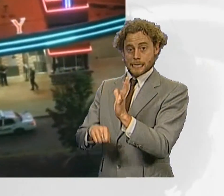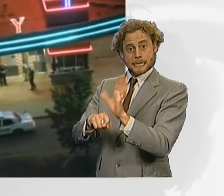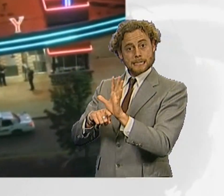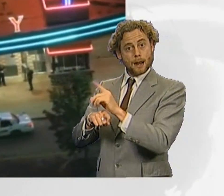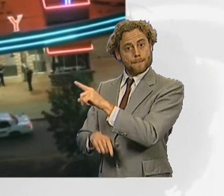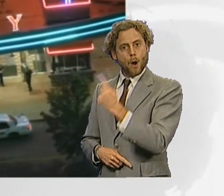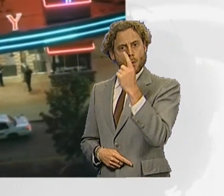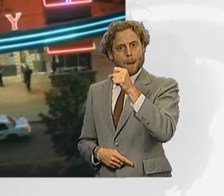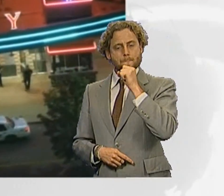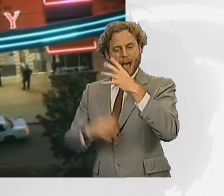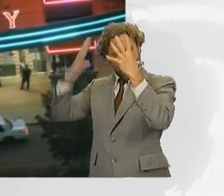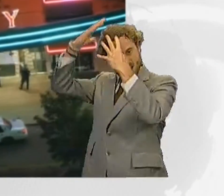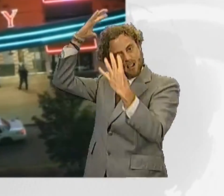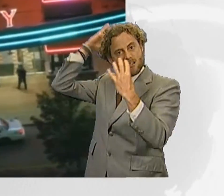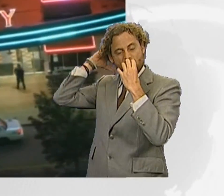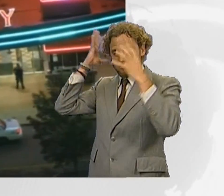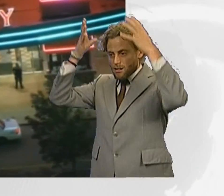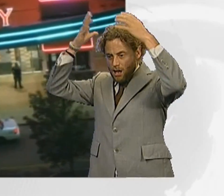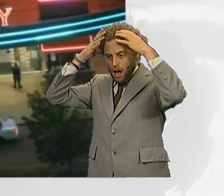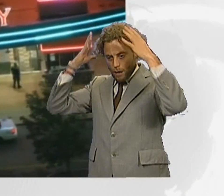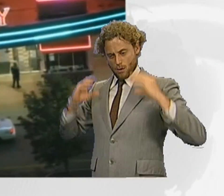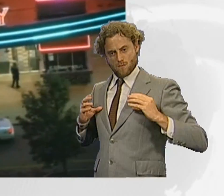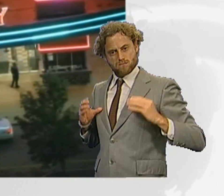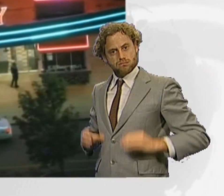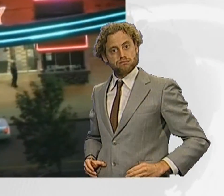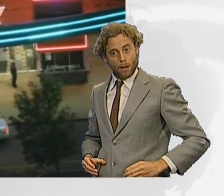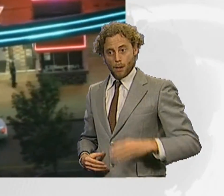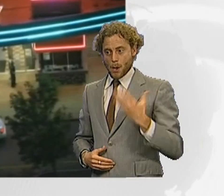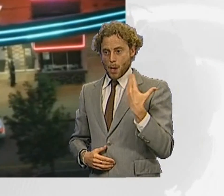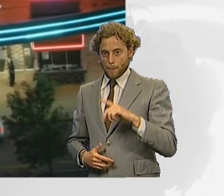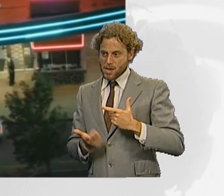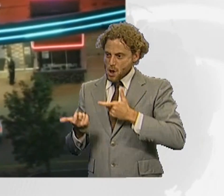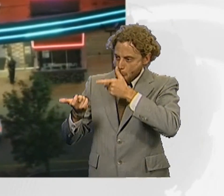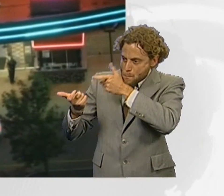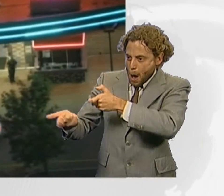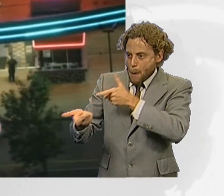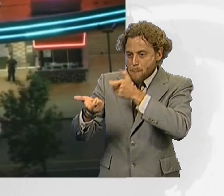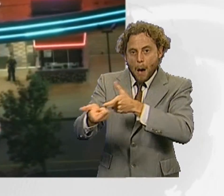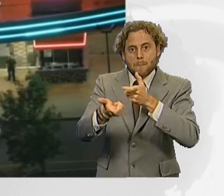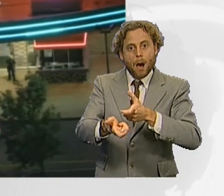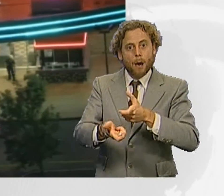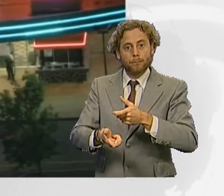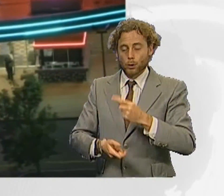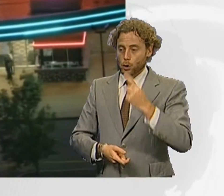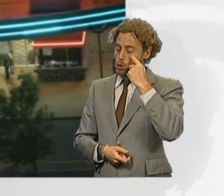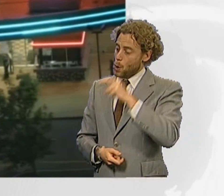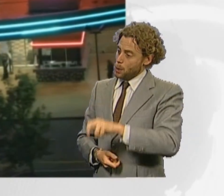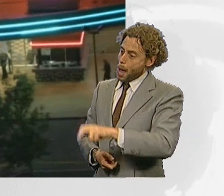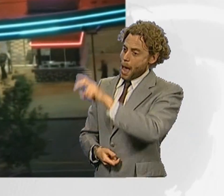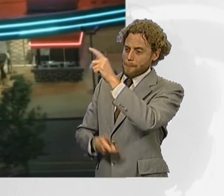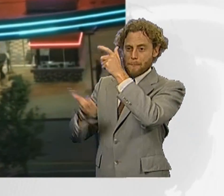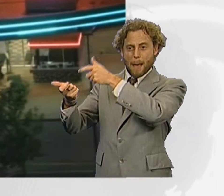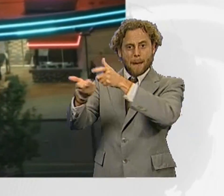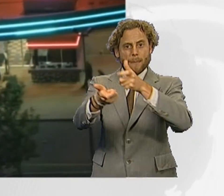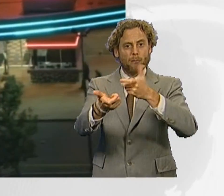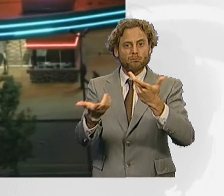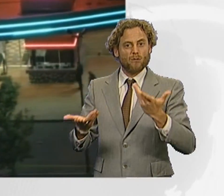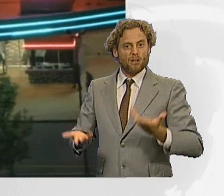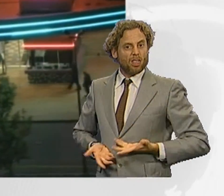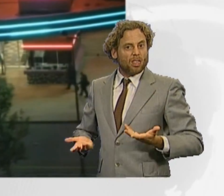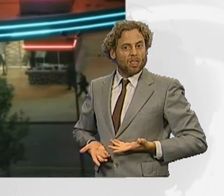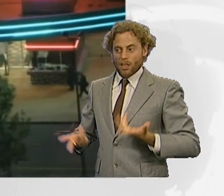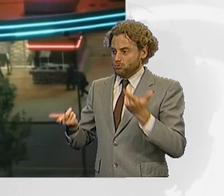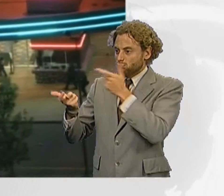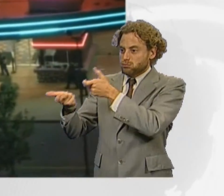gas mask, a helmet and body armour. One witness said he was firing as he made his way up the stairs of the cinema, picking people at